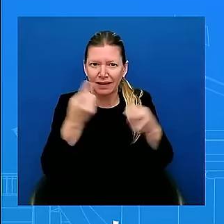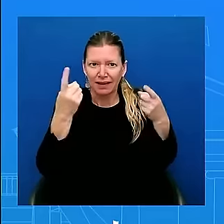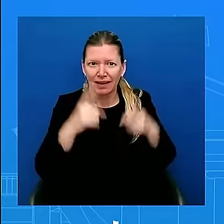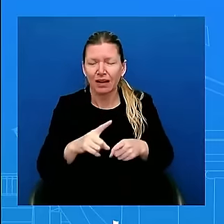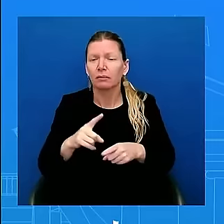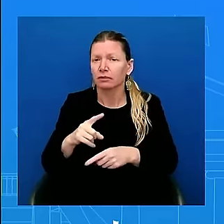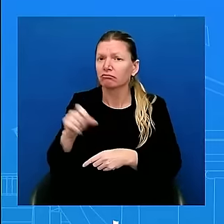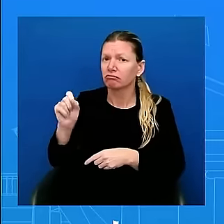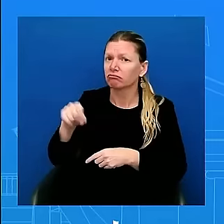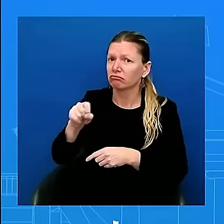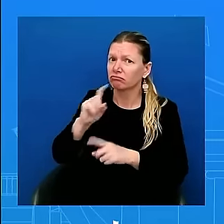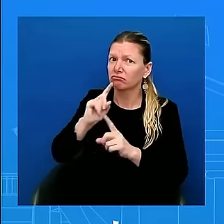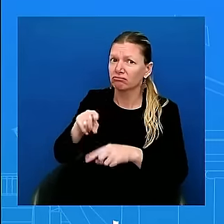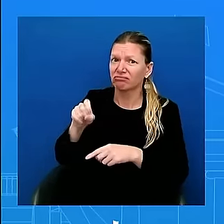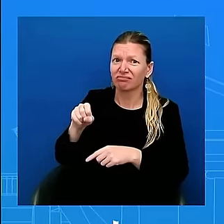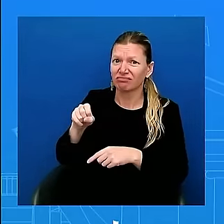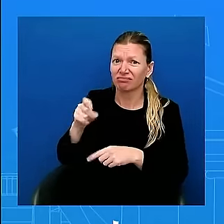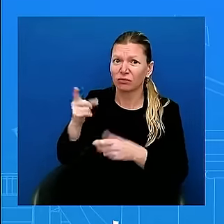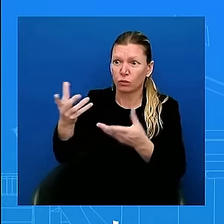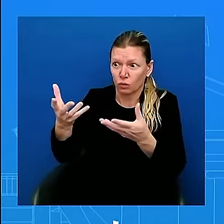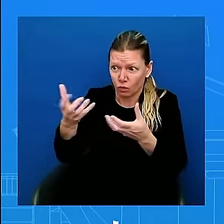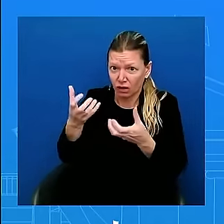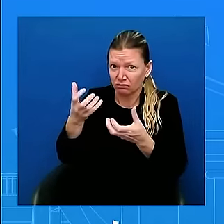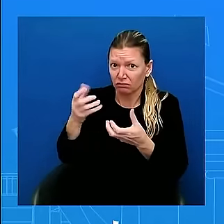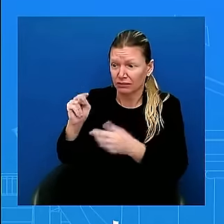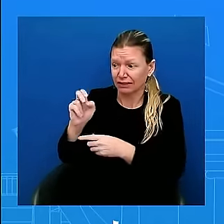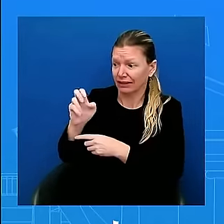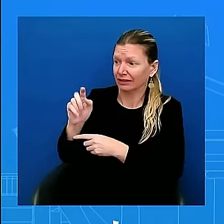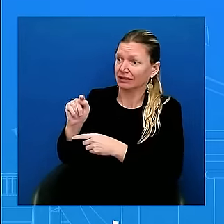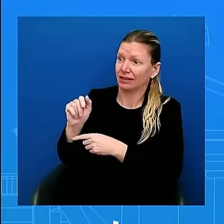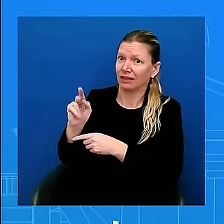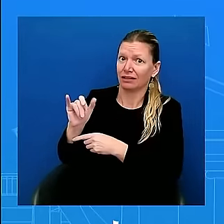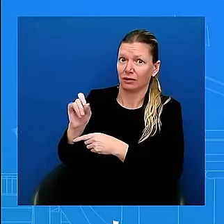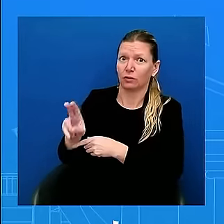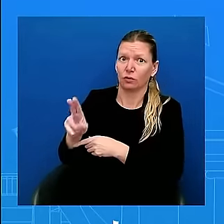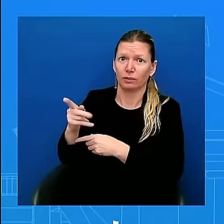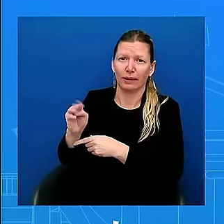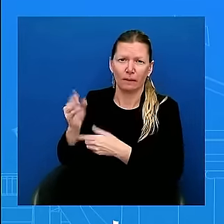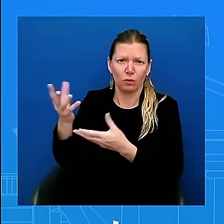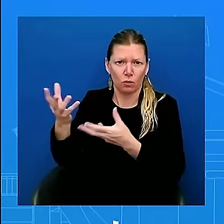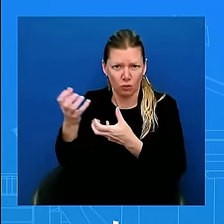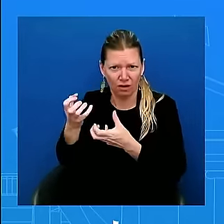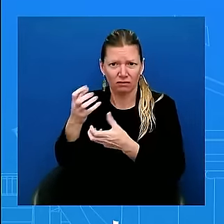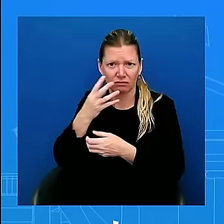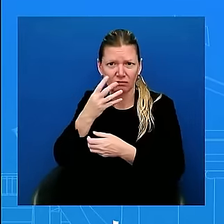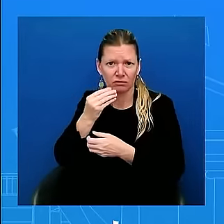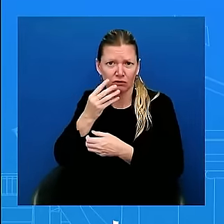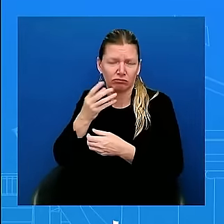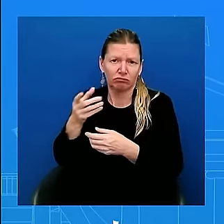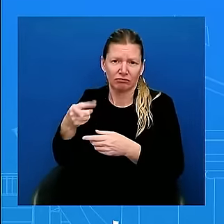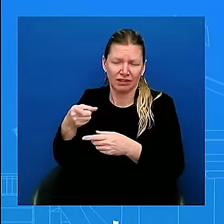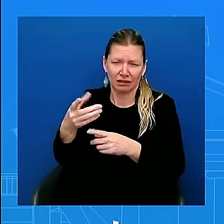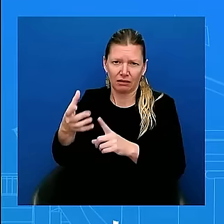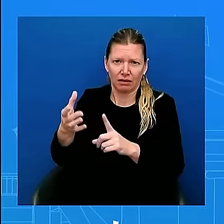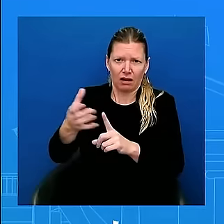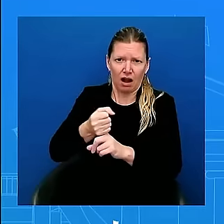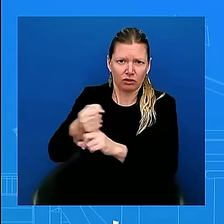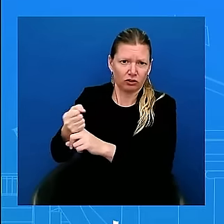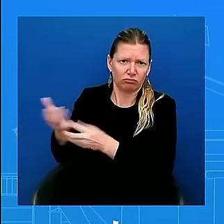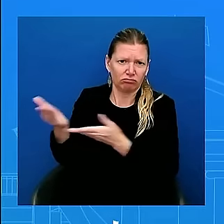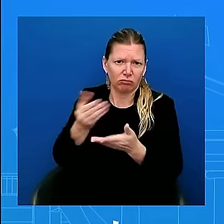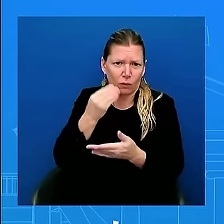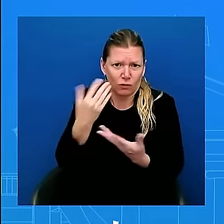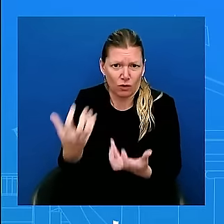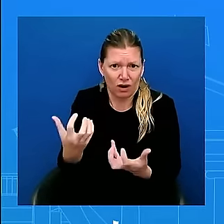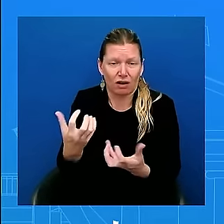And the Israelis, the government, Prime Minister Netanyahu, has been working with us to try to get that